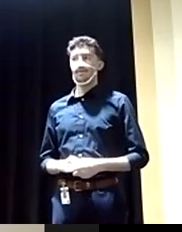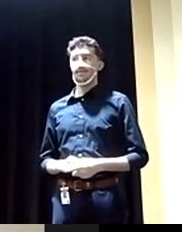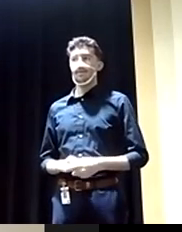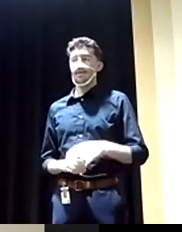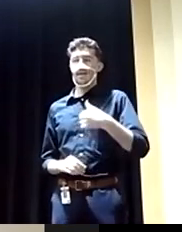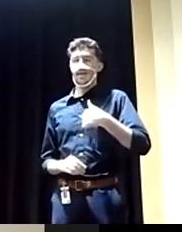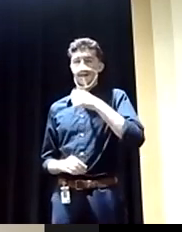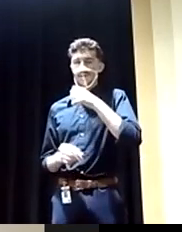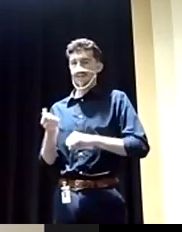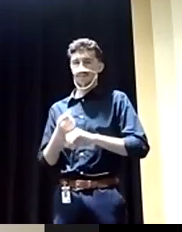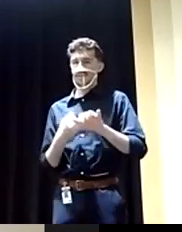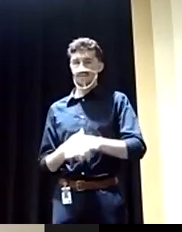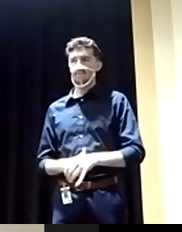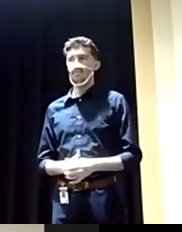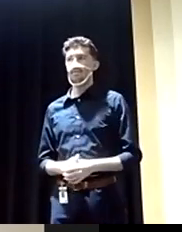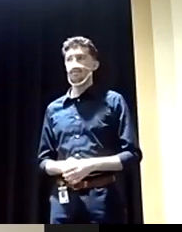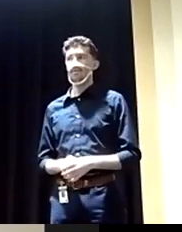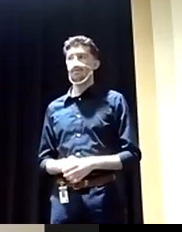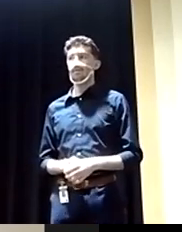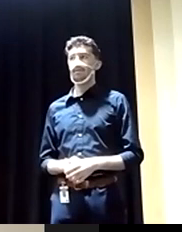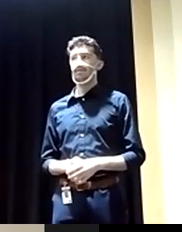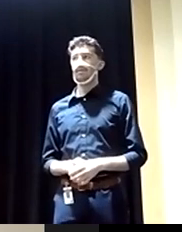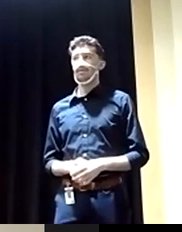condoning any of that. May I rebut something?